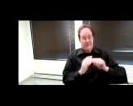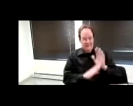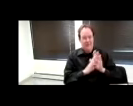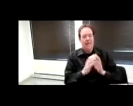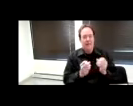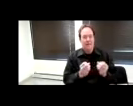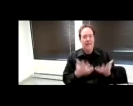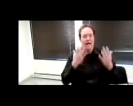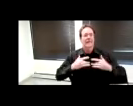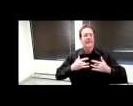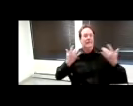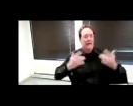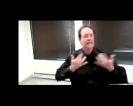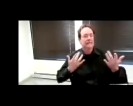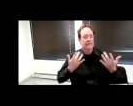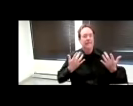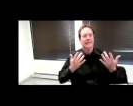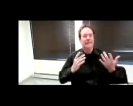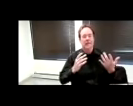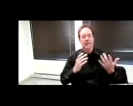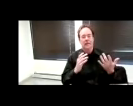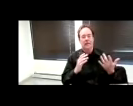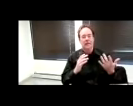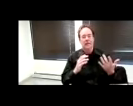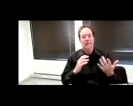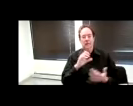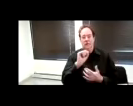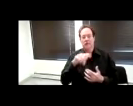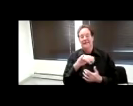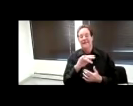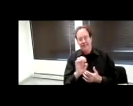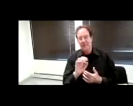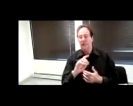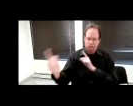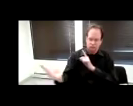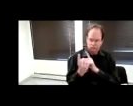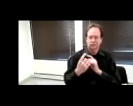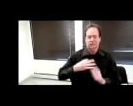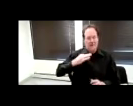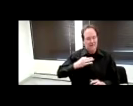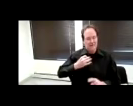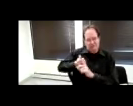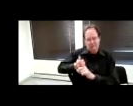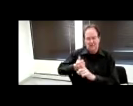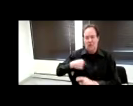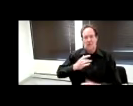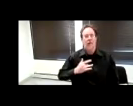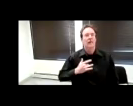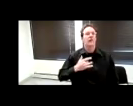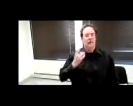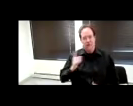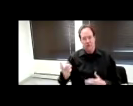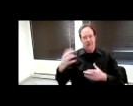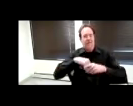events, Stephanie came to us and volunteered and we're really thrilled to have her here.